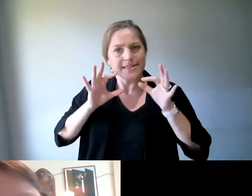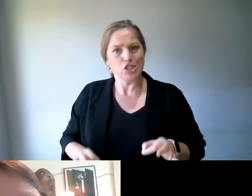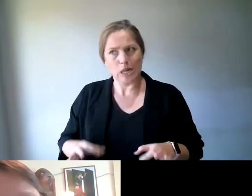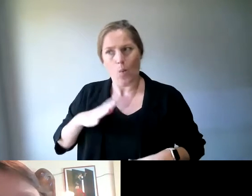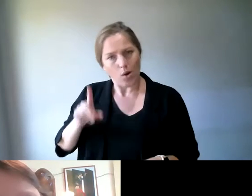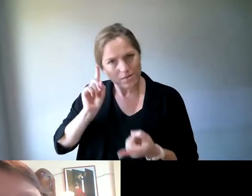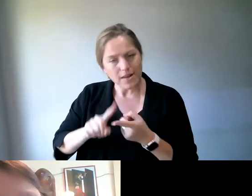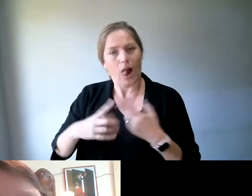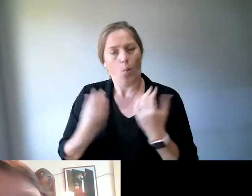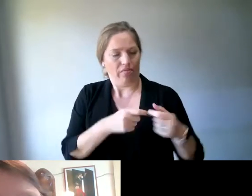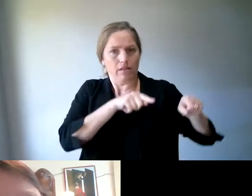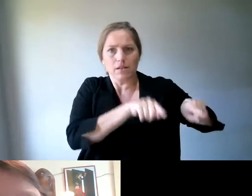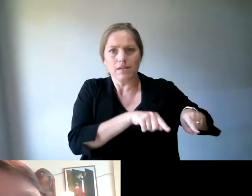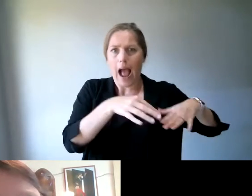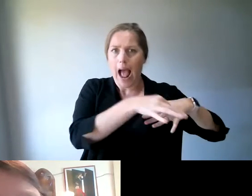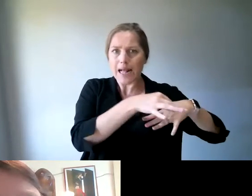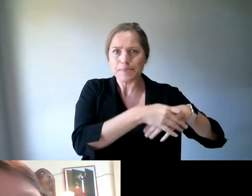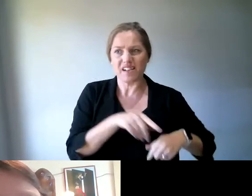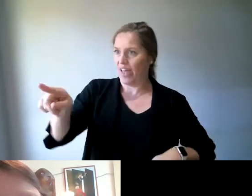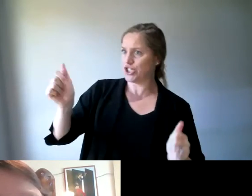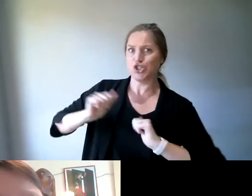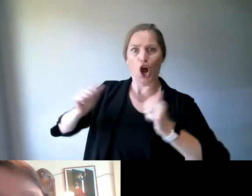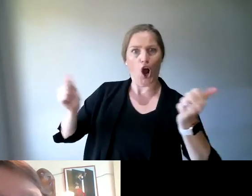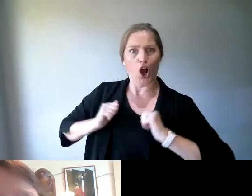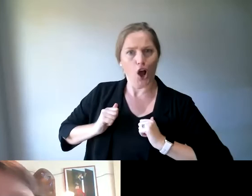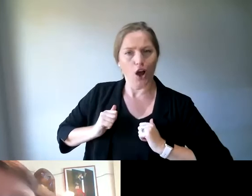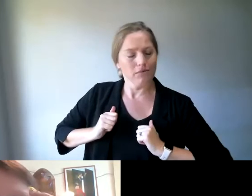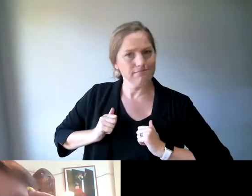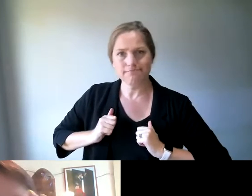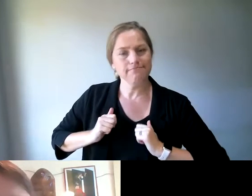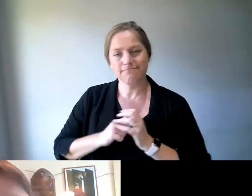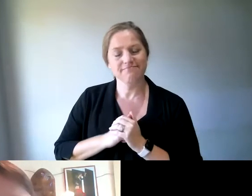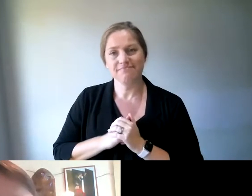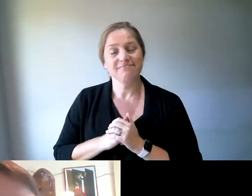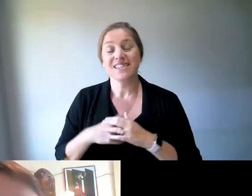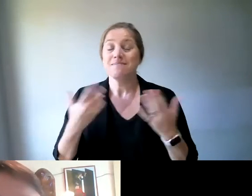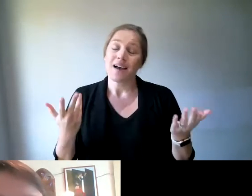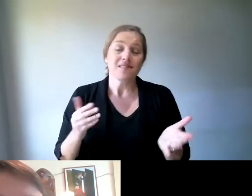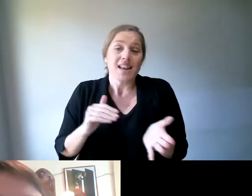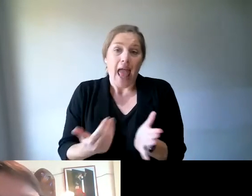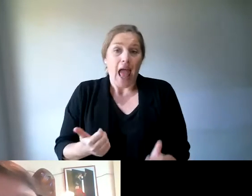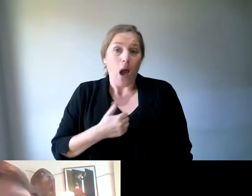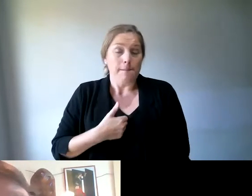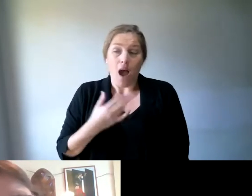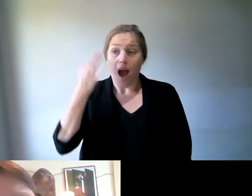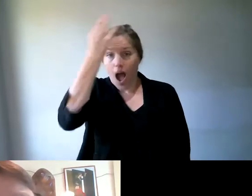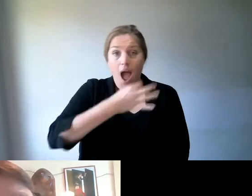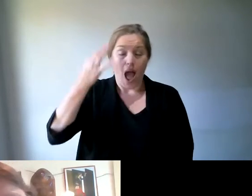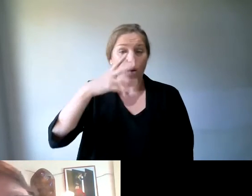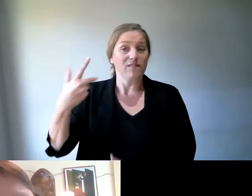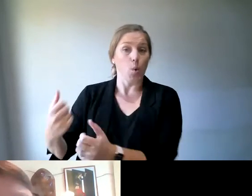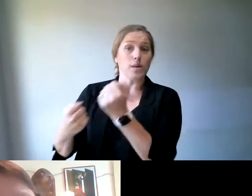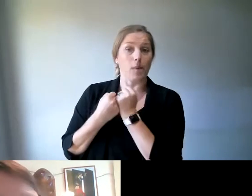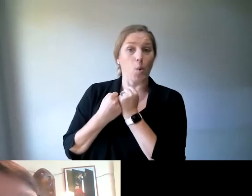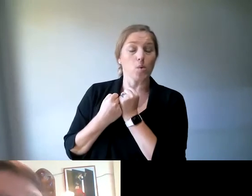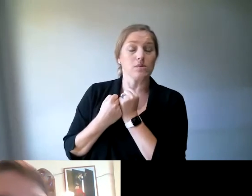I sense, I guess, my hours now have increased, so they can go swimming and